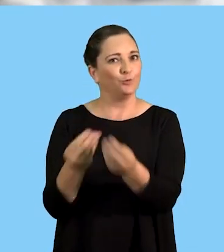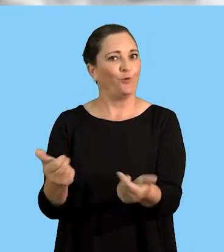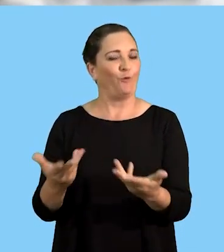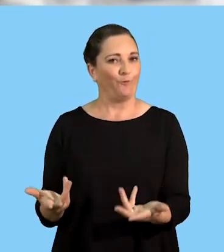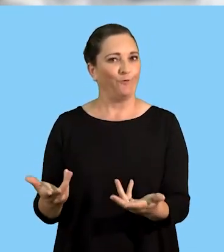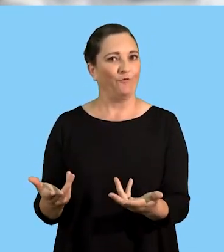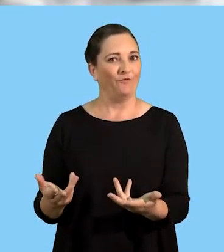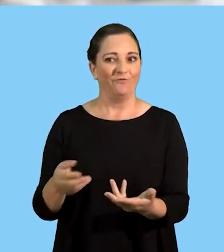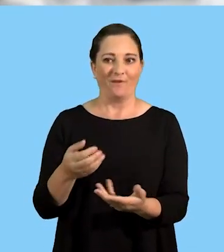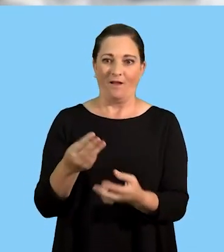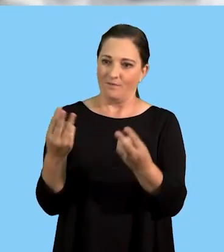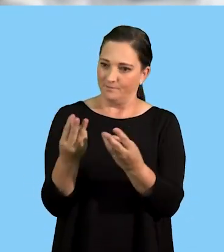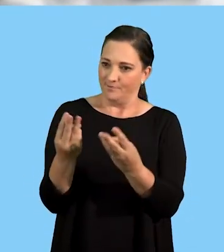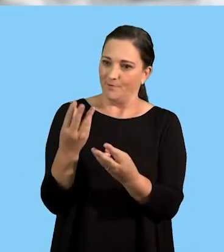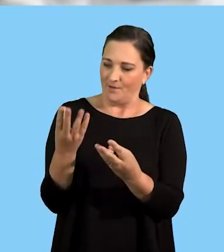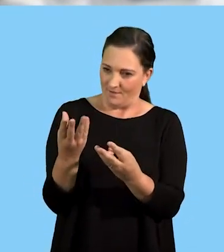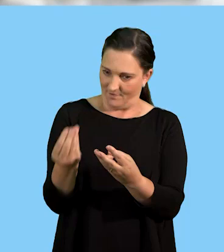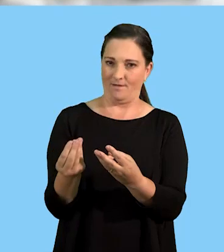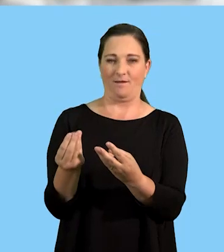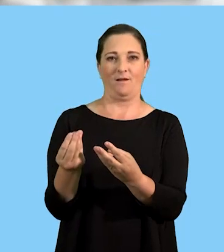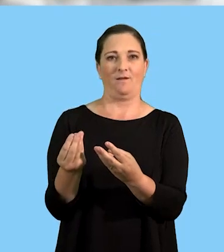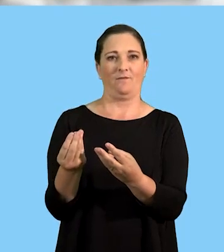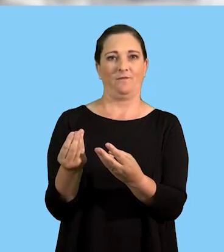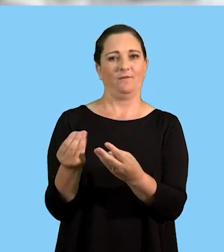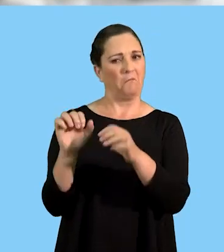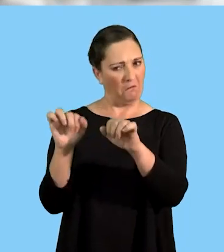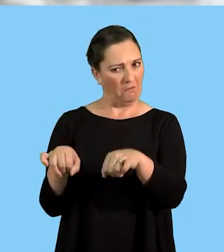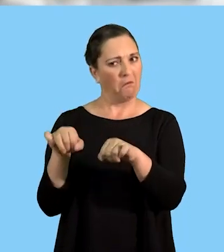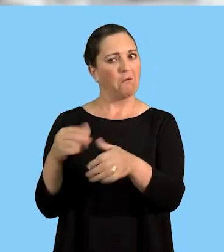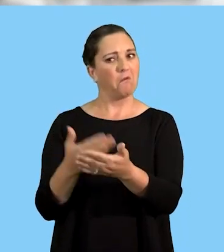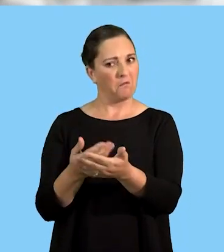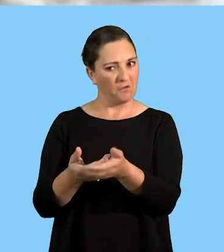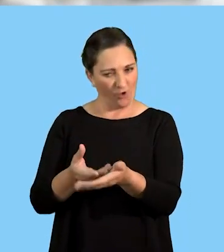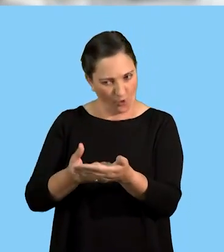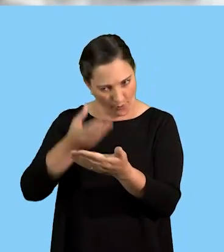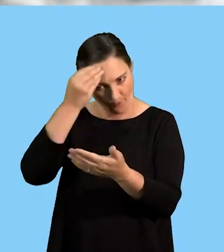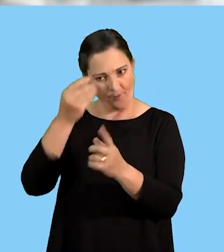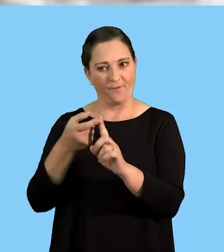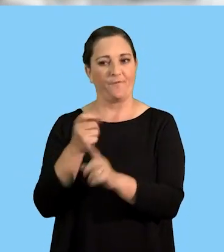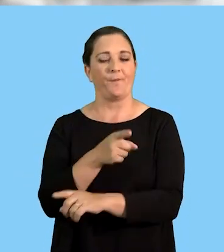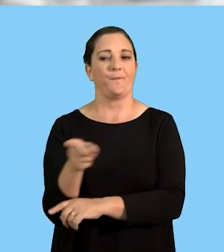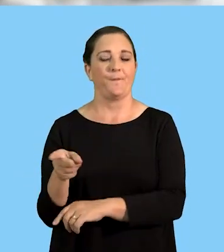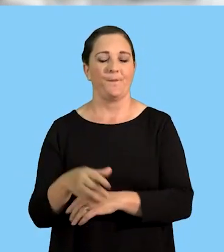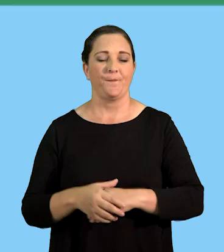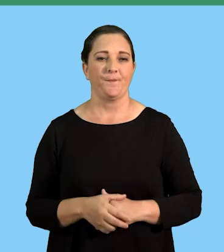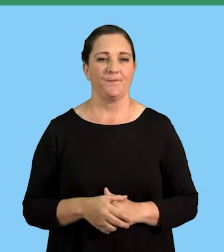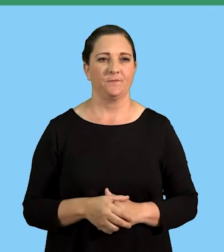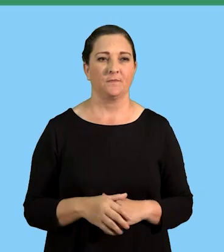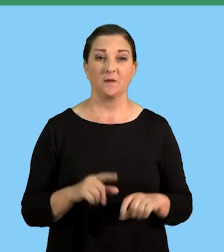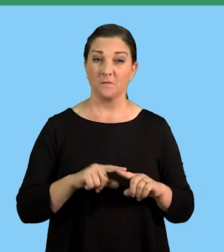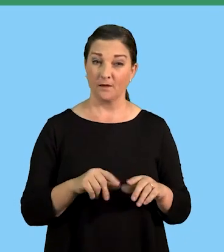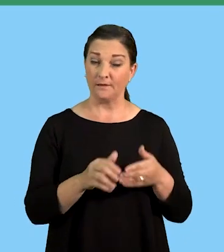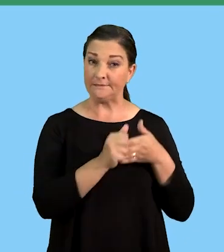problems. So, they will always have more space and allow themselves to learn from their subordinates. Furthermore,